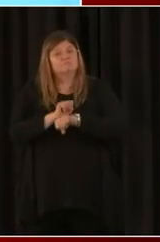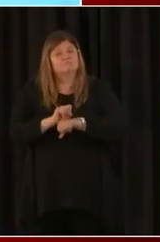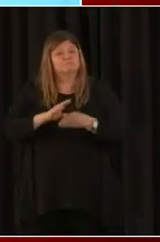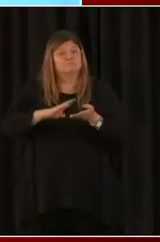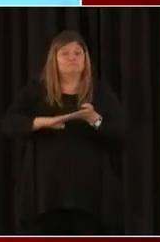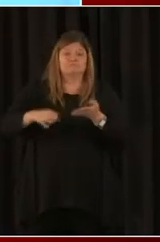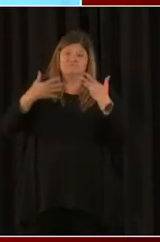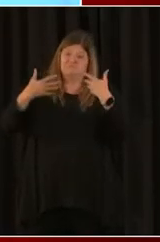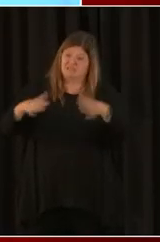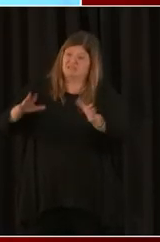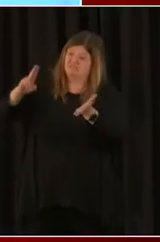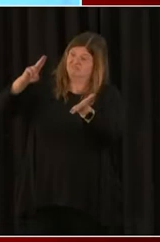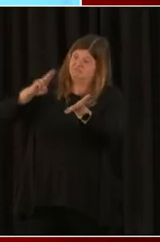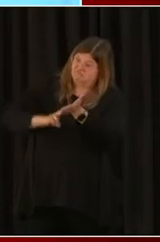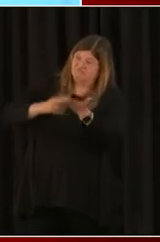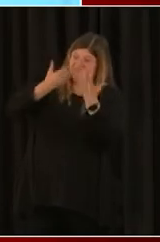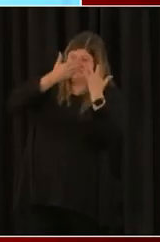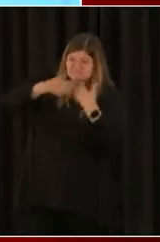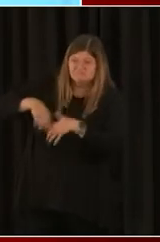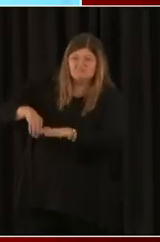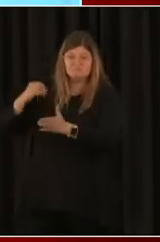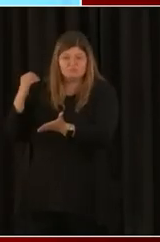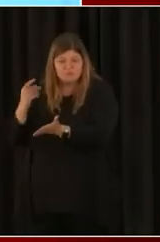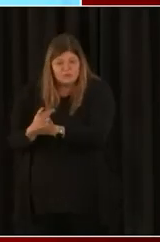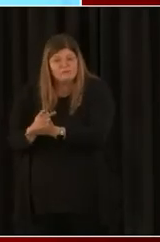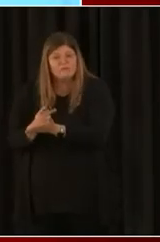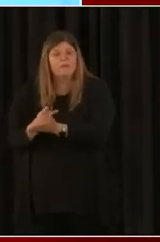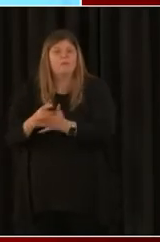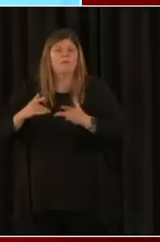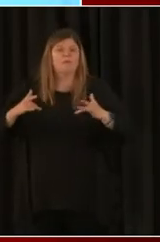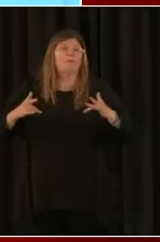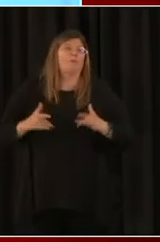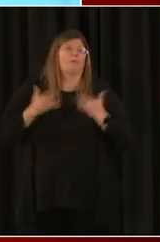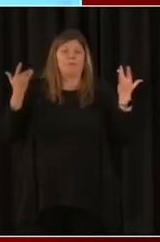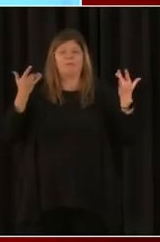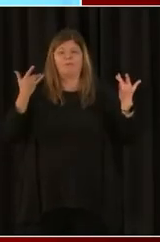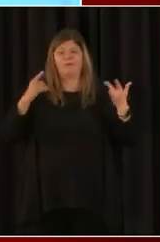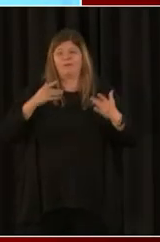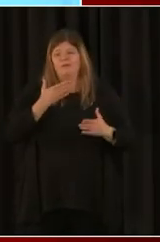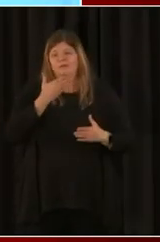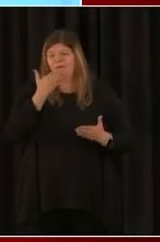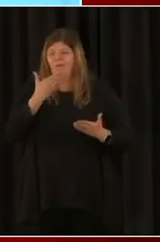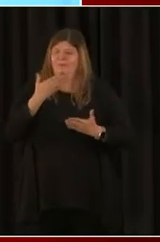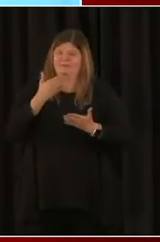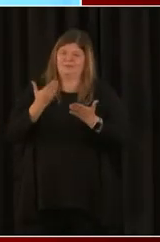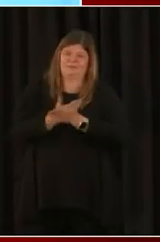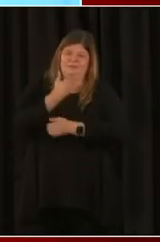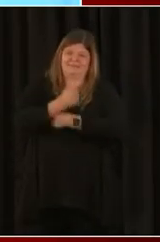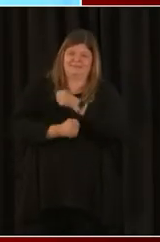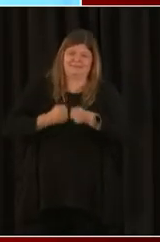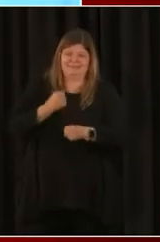it was forgiven and canceled. So that was a great New Year gift. Ms. Williams?